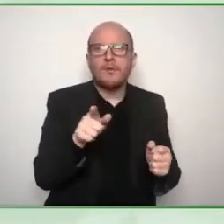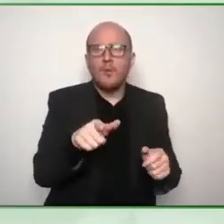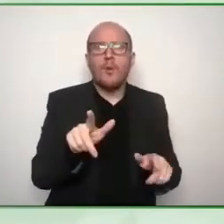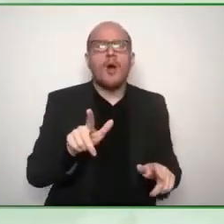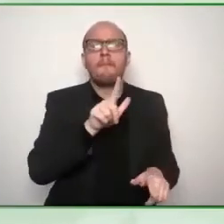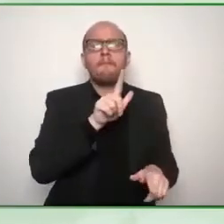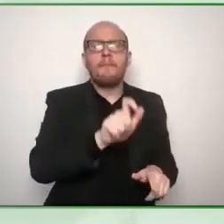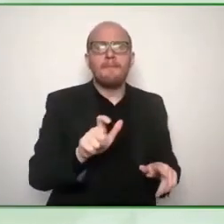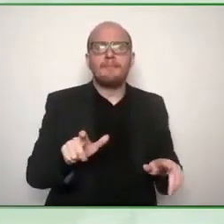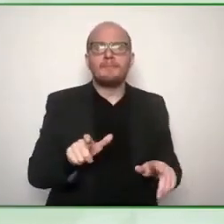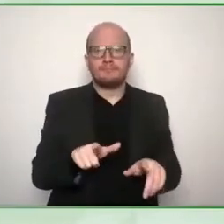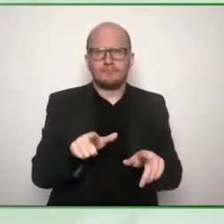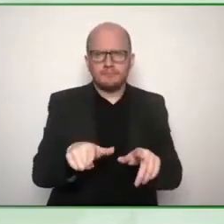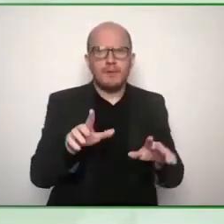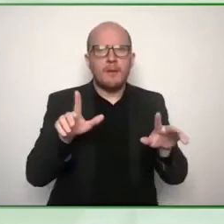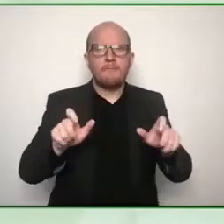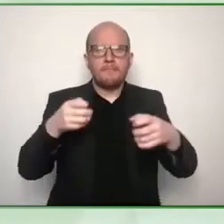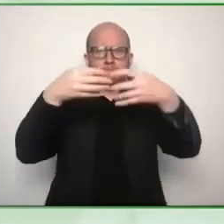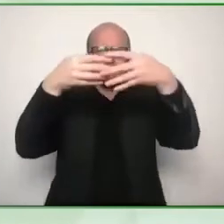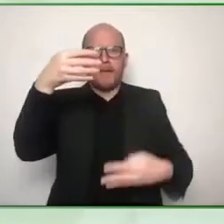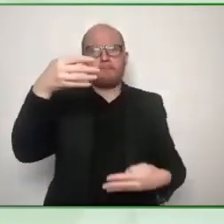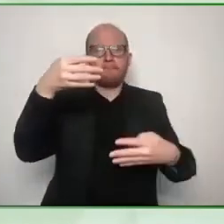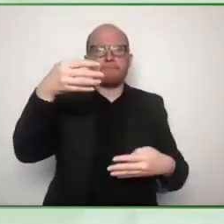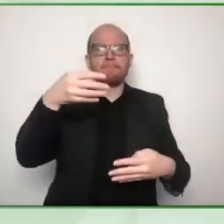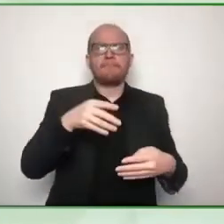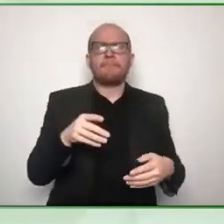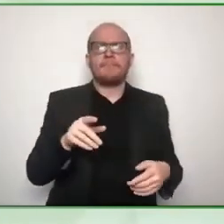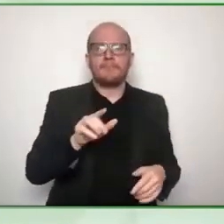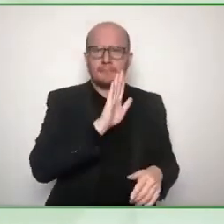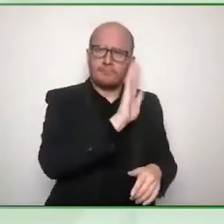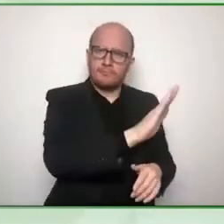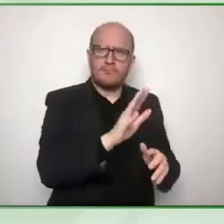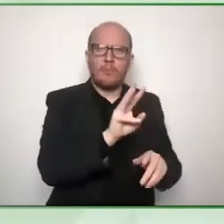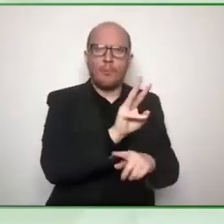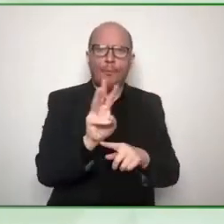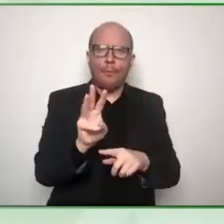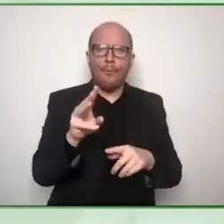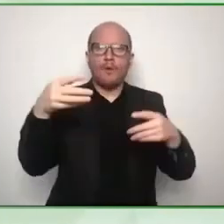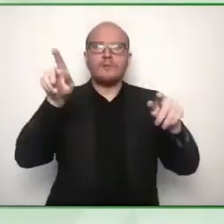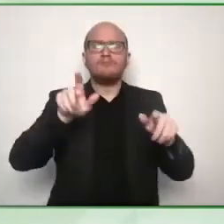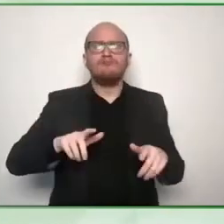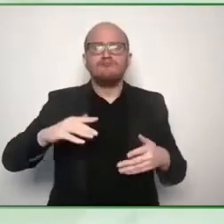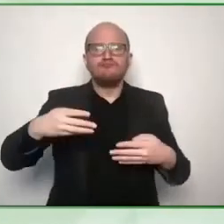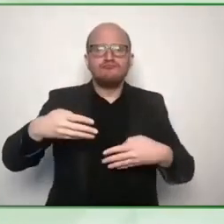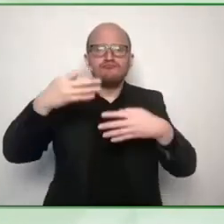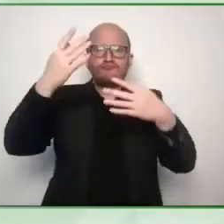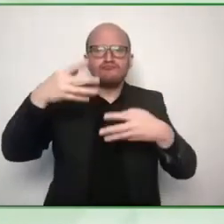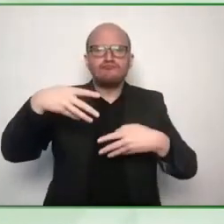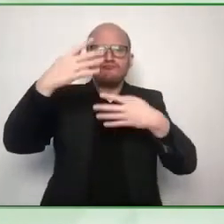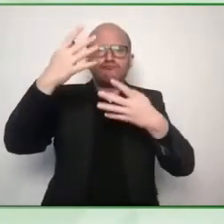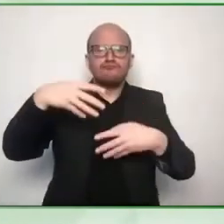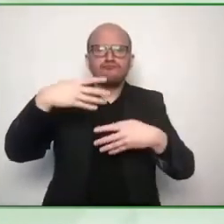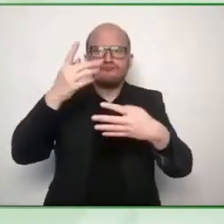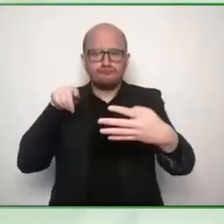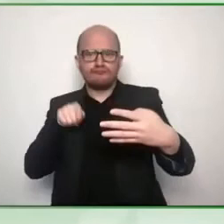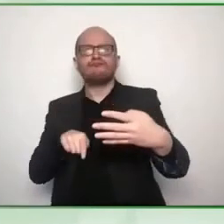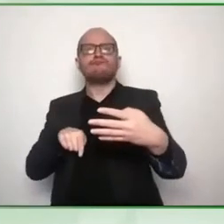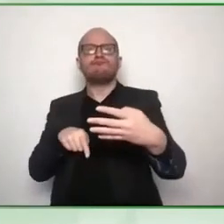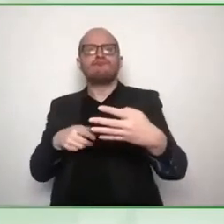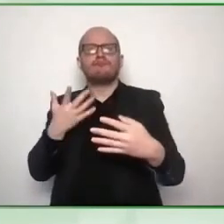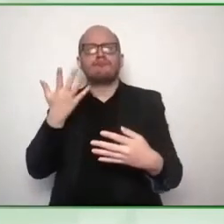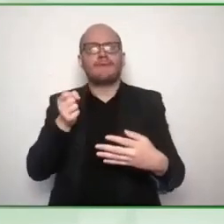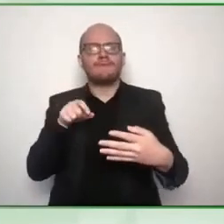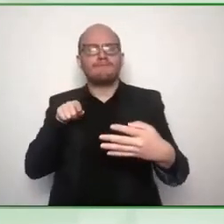we're more than happy to share that link as well as for case studies uh vision australia over here uh put together a case